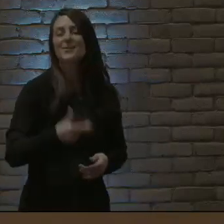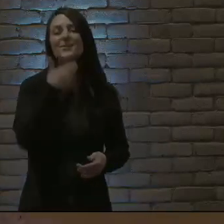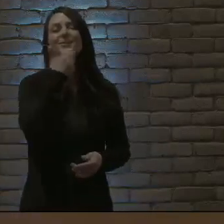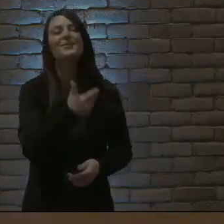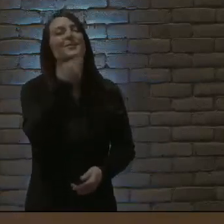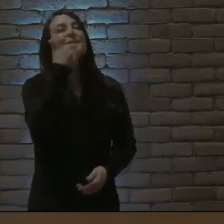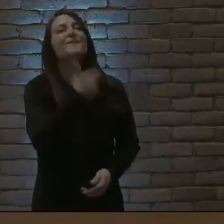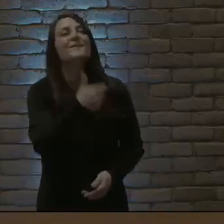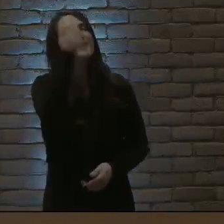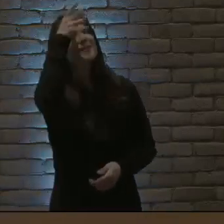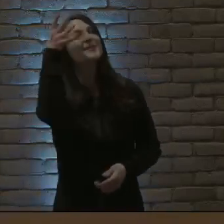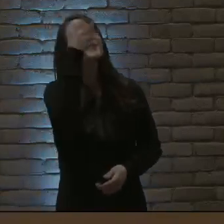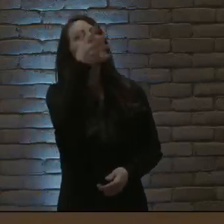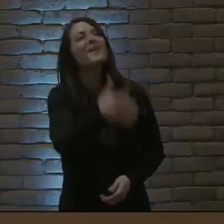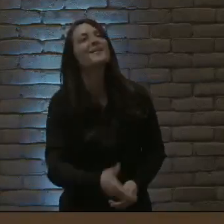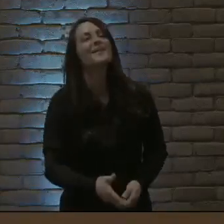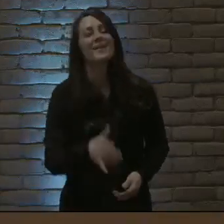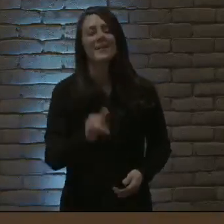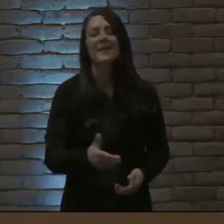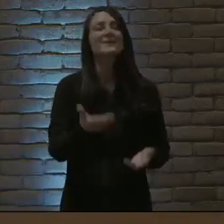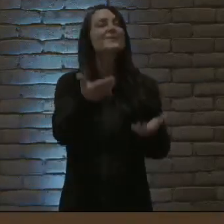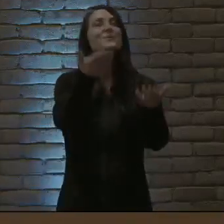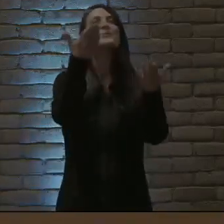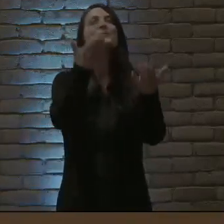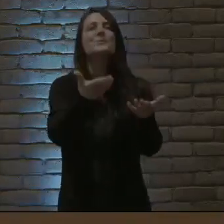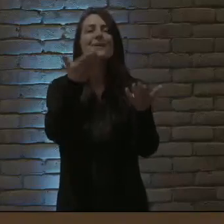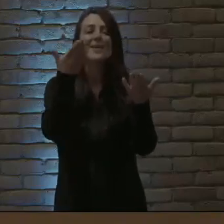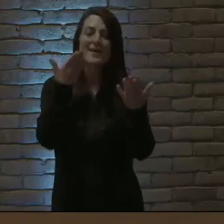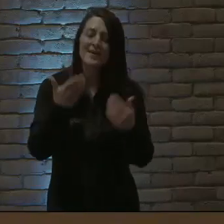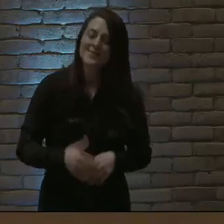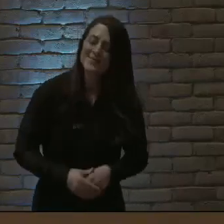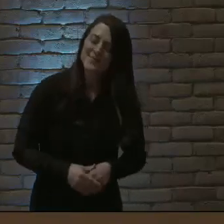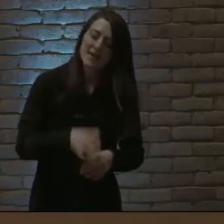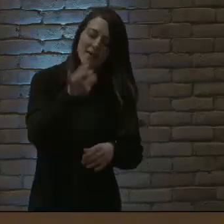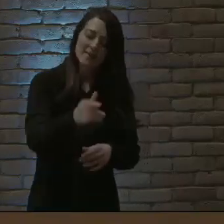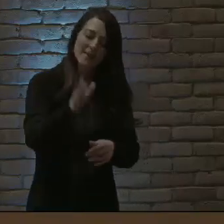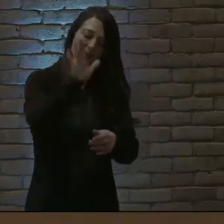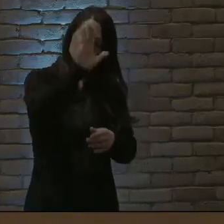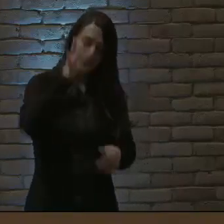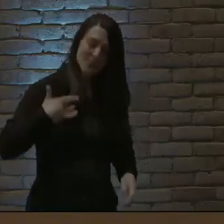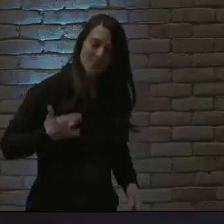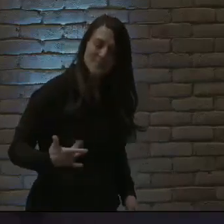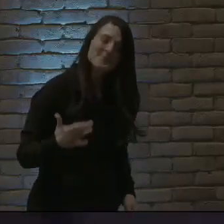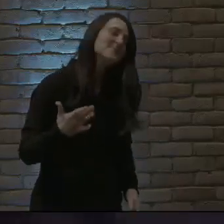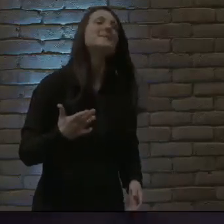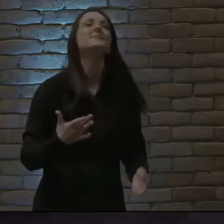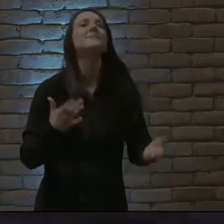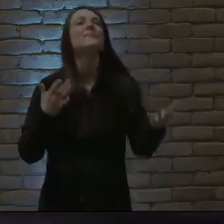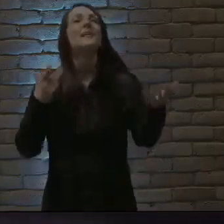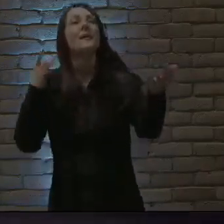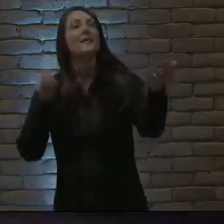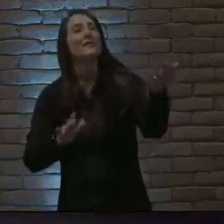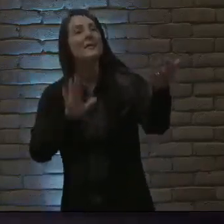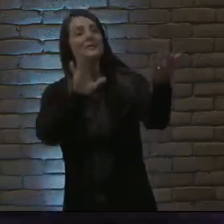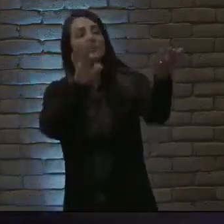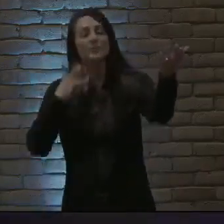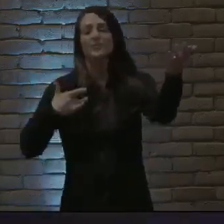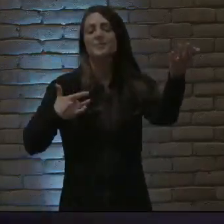You're a good, good father It's who you are It's who you are,